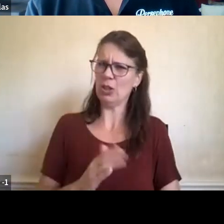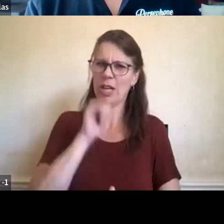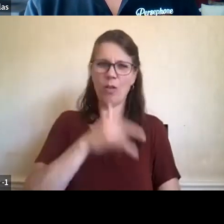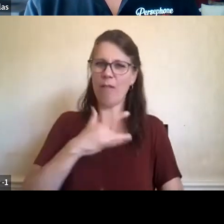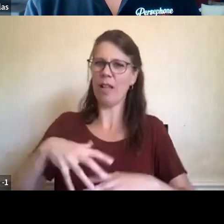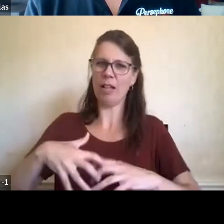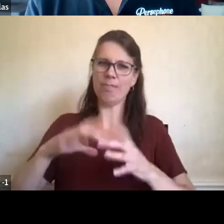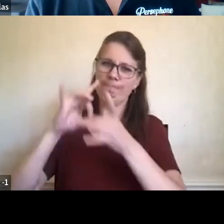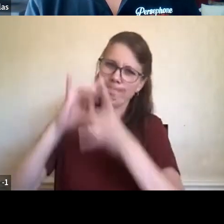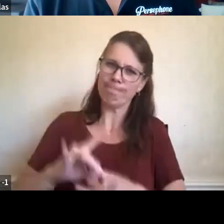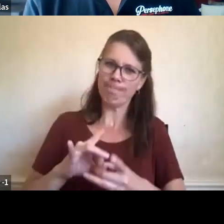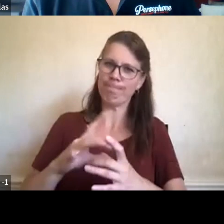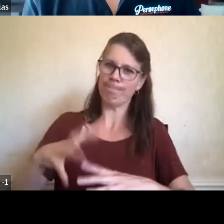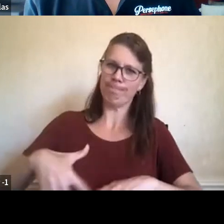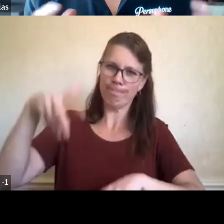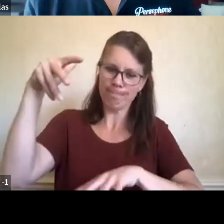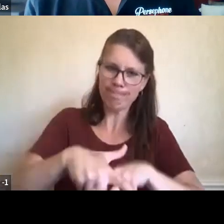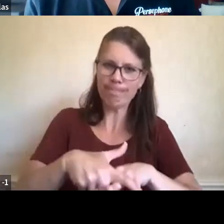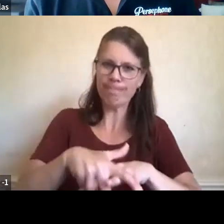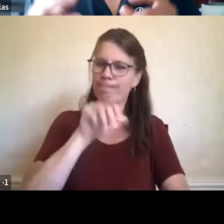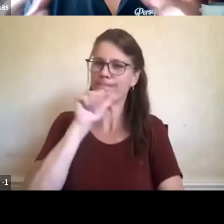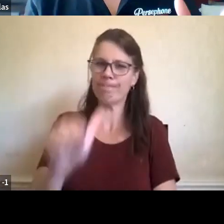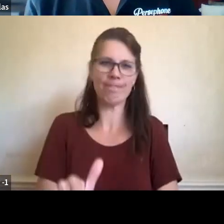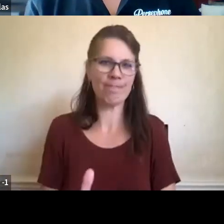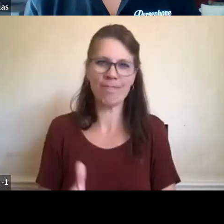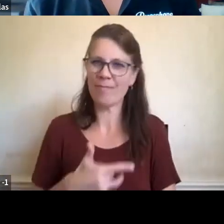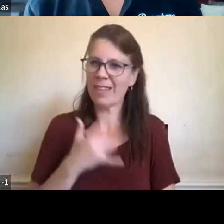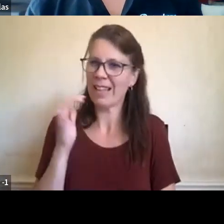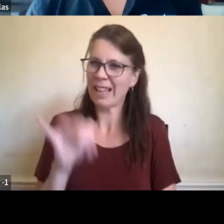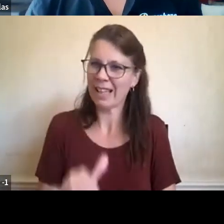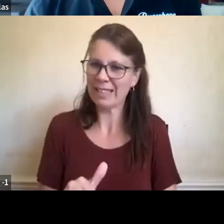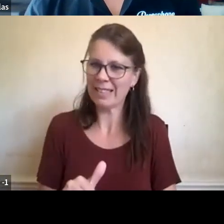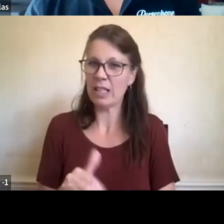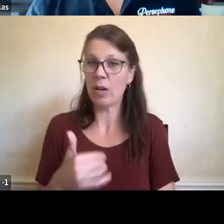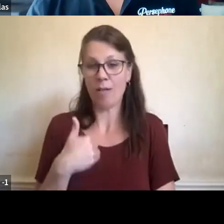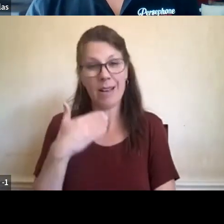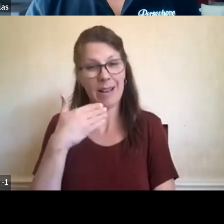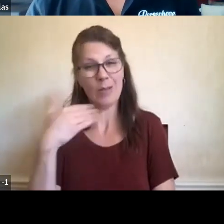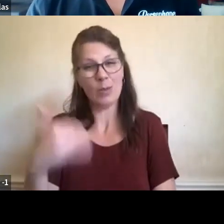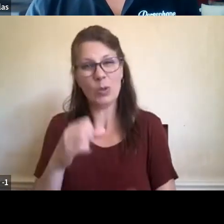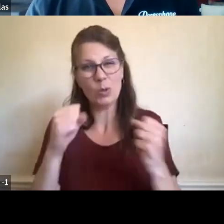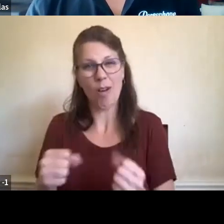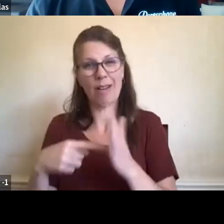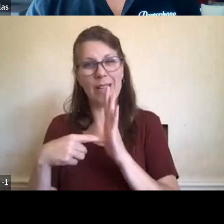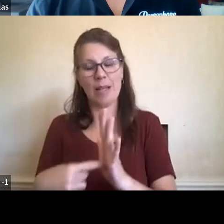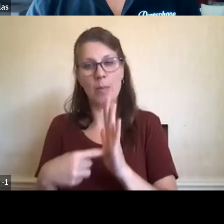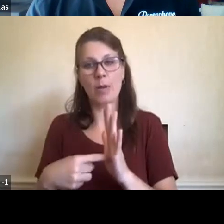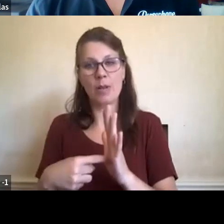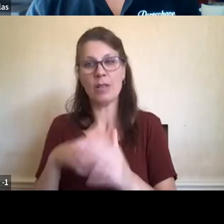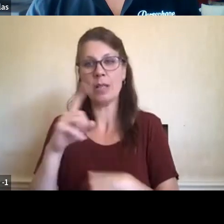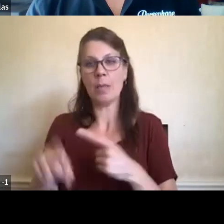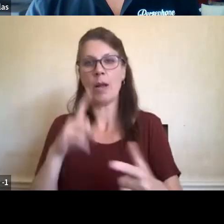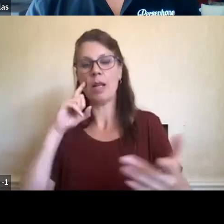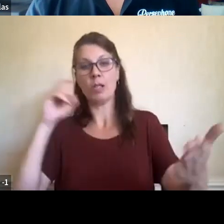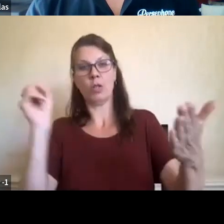very poor examples or best case examples of acknowledging host